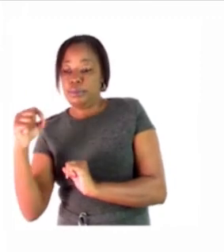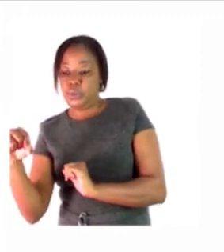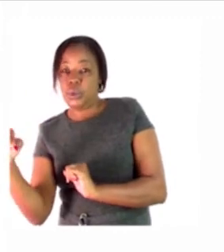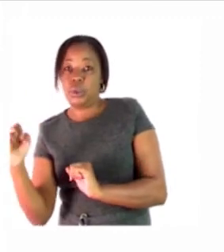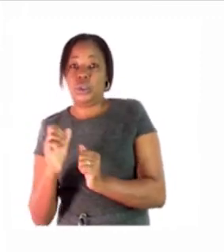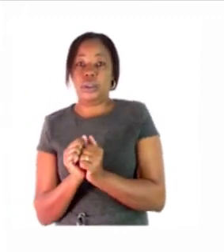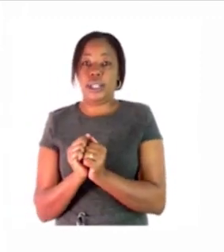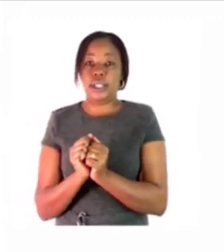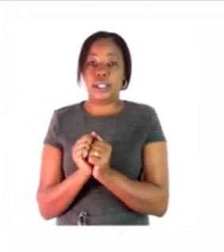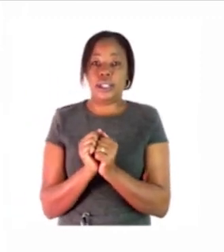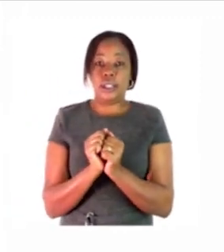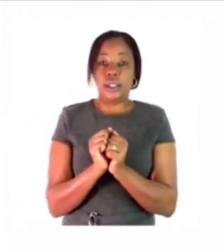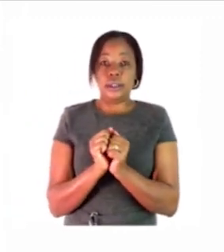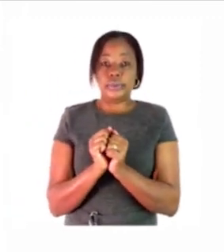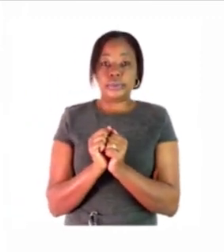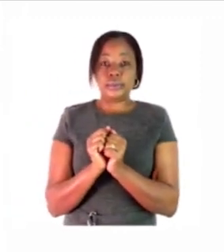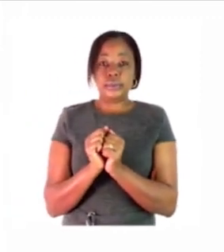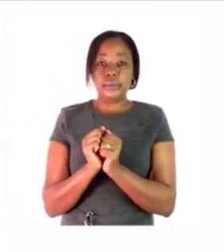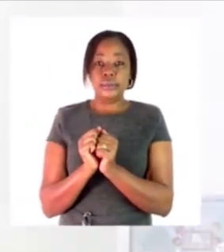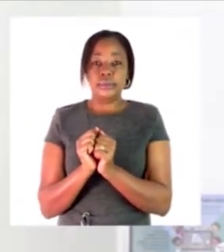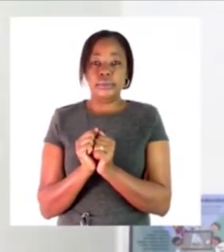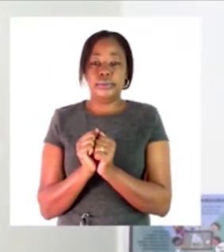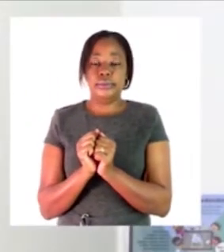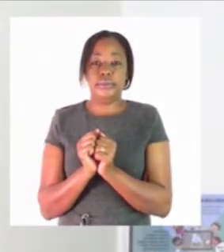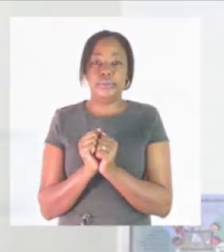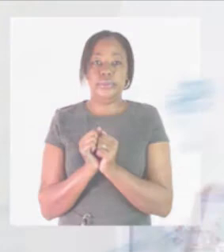empty or half thank you